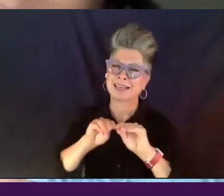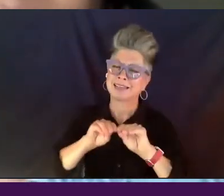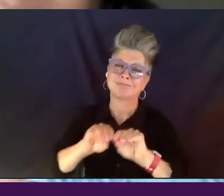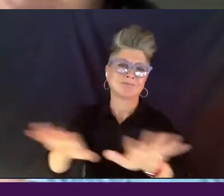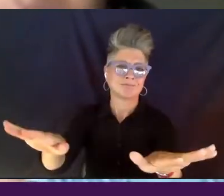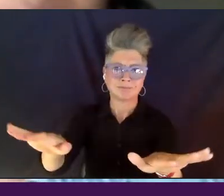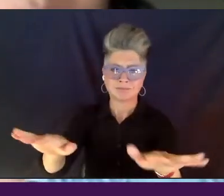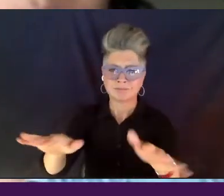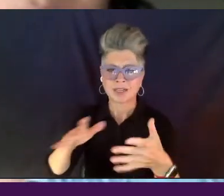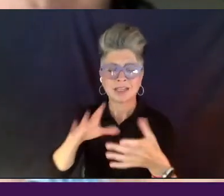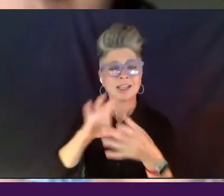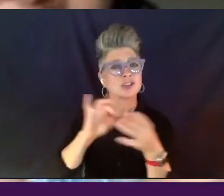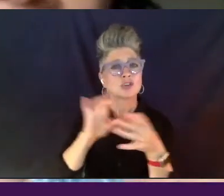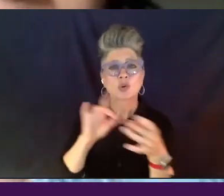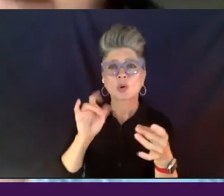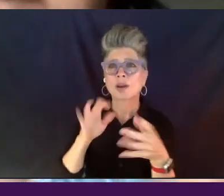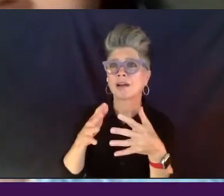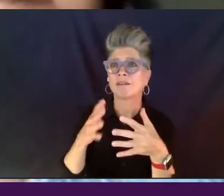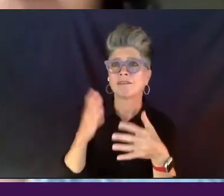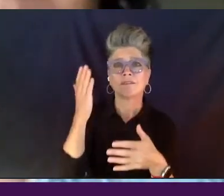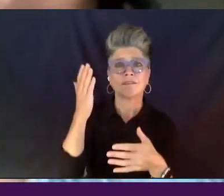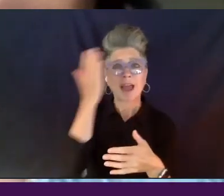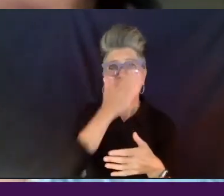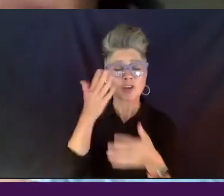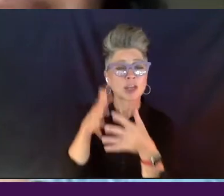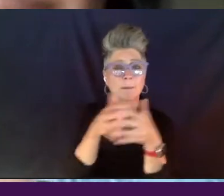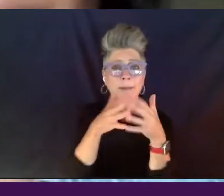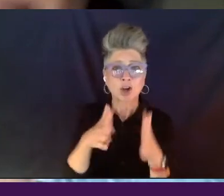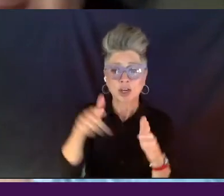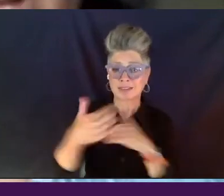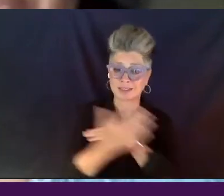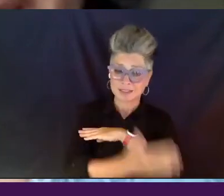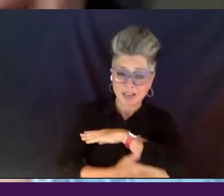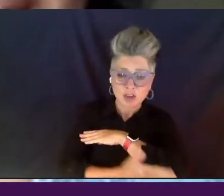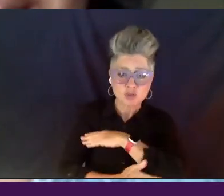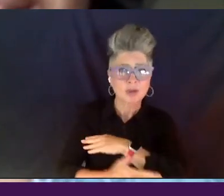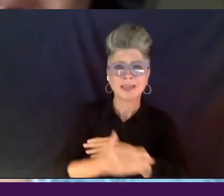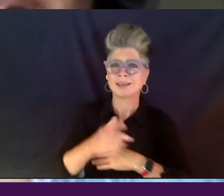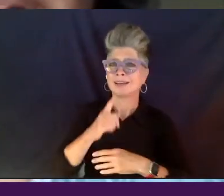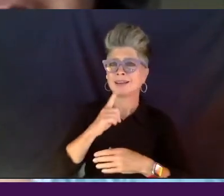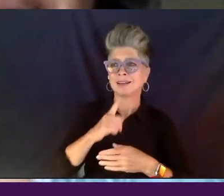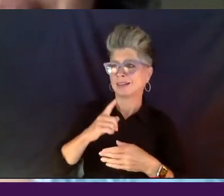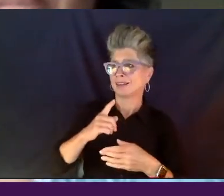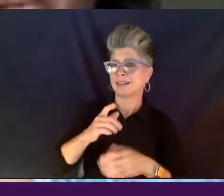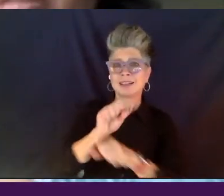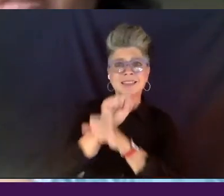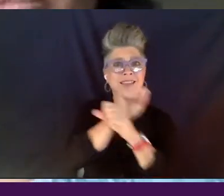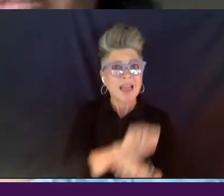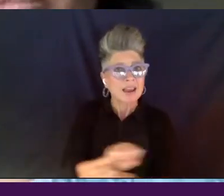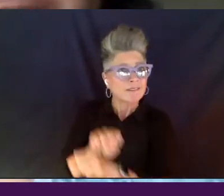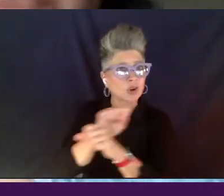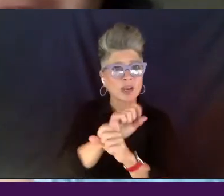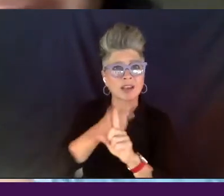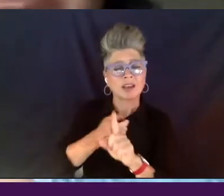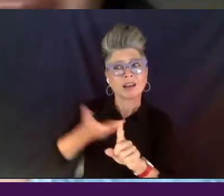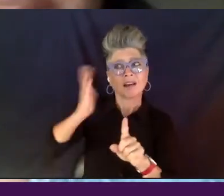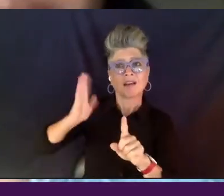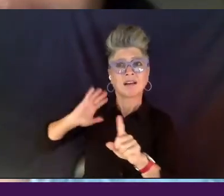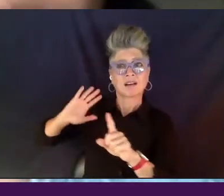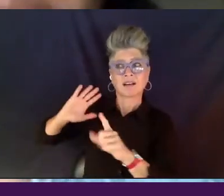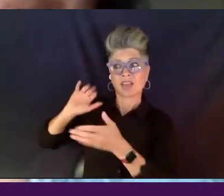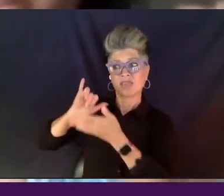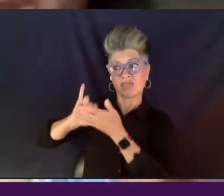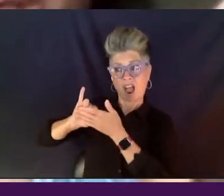this country, um, you know, our leg, the legacy of slavery, how that impacts, um, the way that we